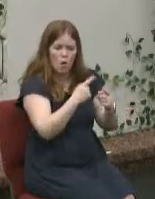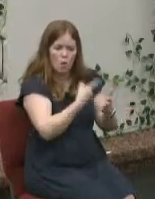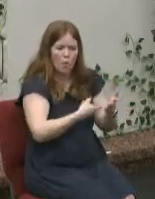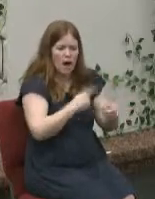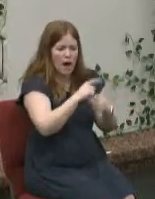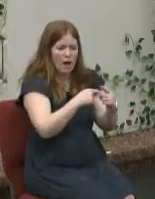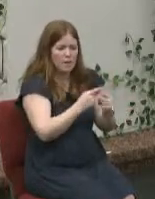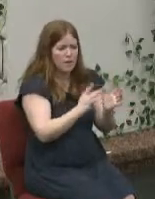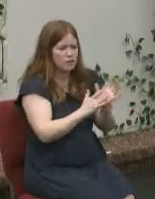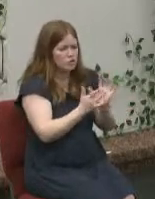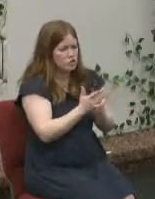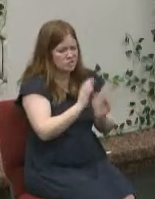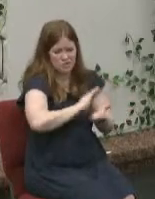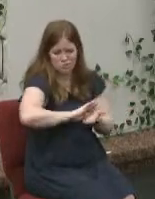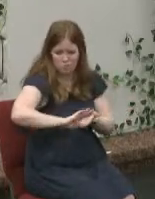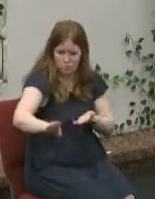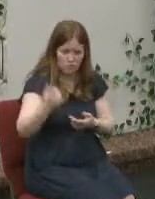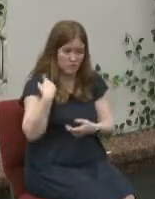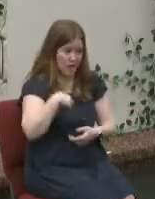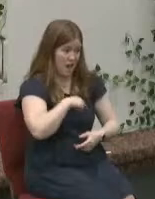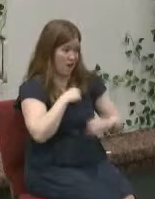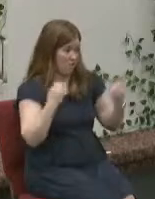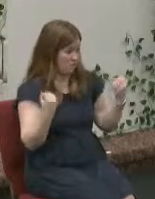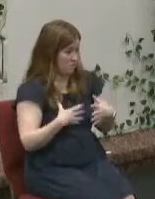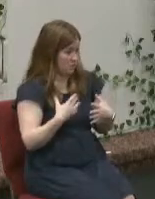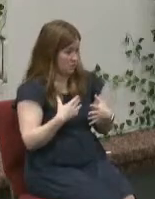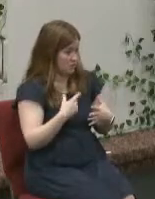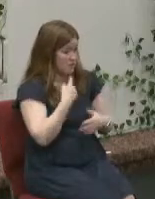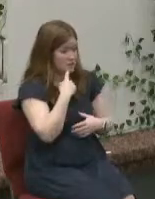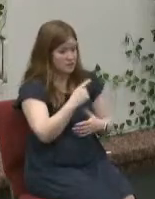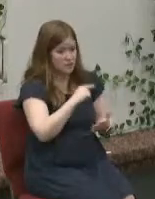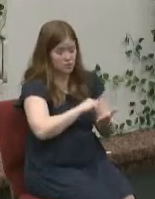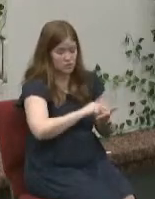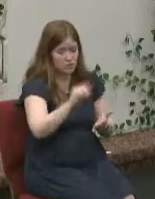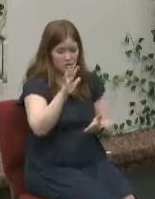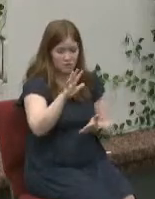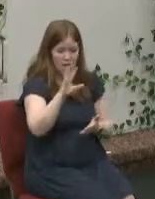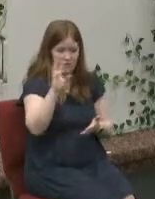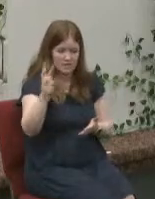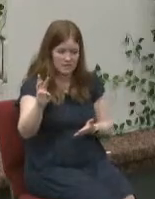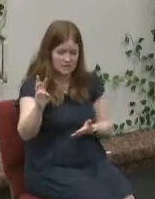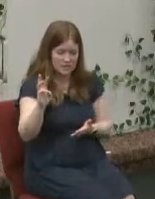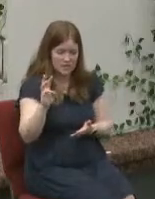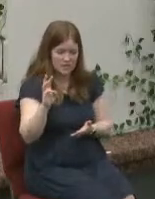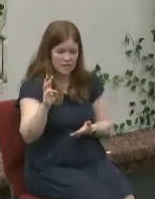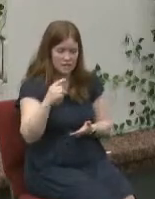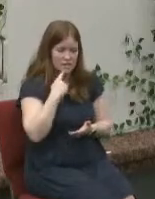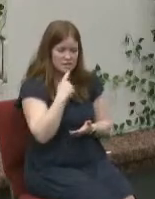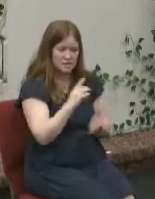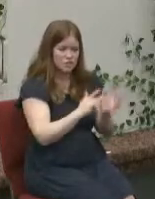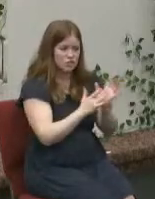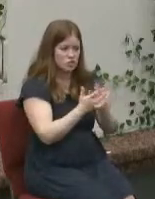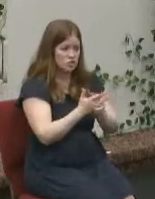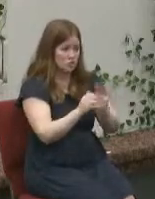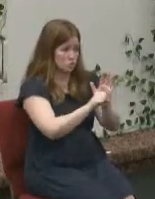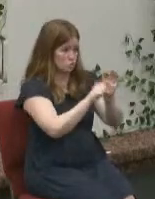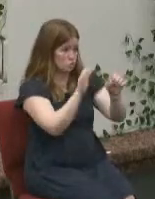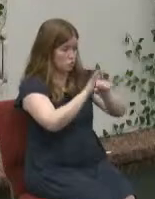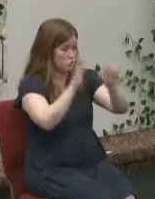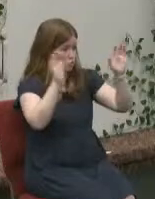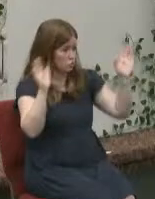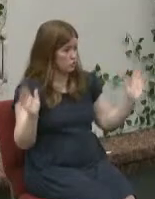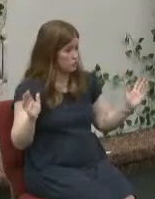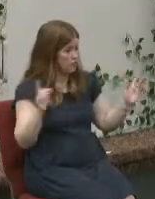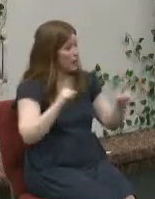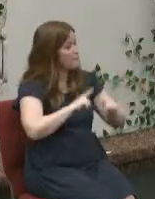about him that dispels our fears well the verse tells us in verses five and six here it is he was crucified but he